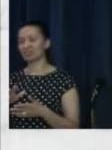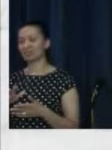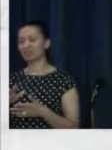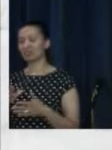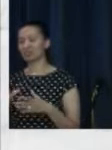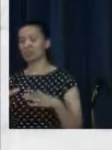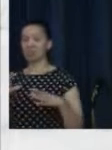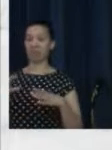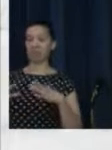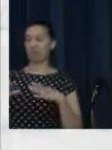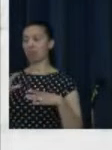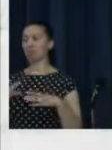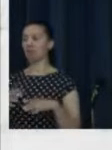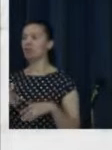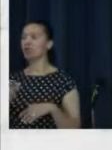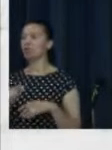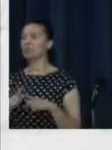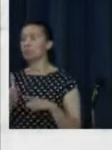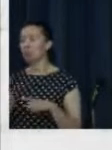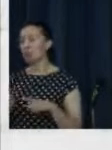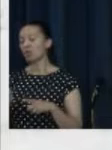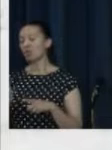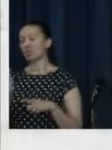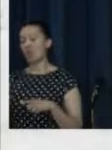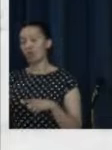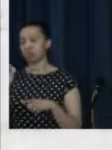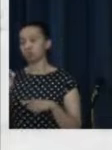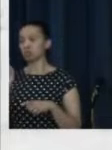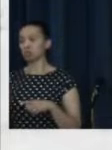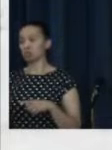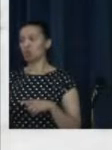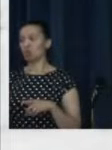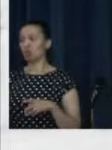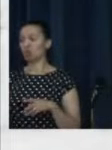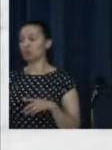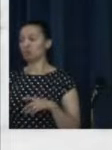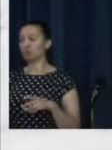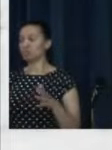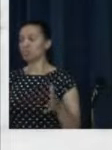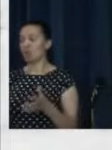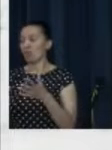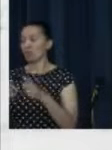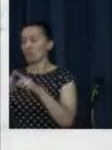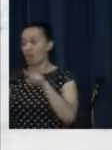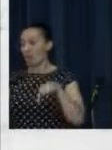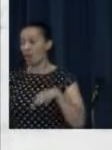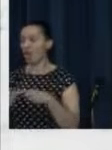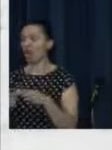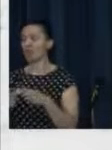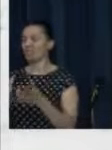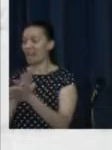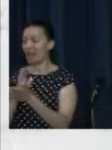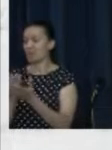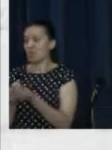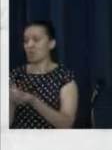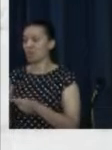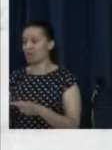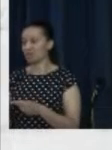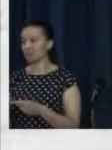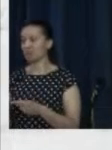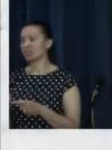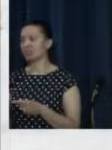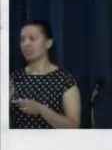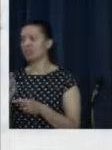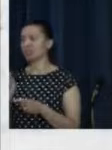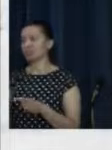giving you the opportunity to take pride in us. So that you are to those who take pride in what is seen rather than what is in